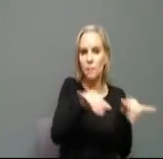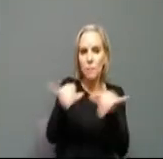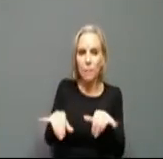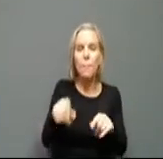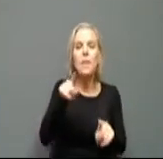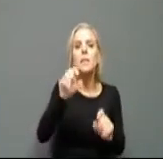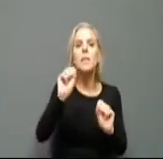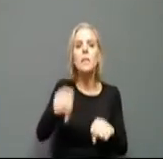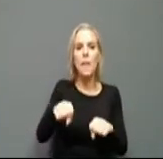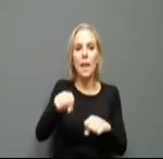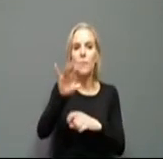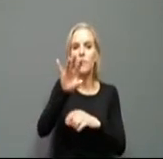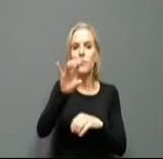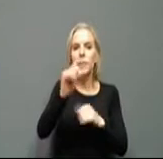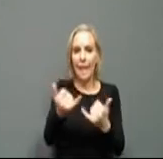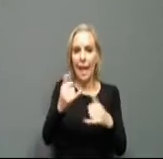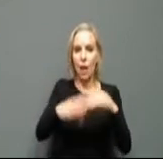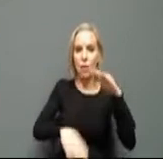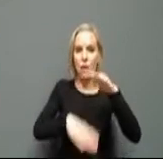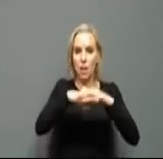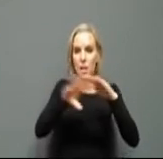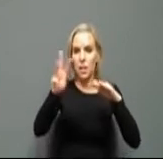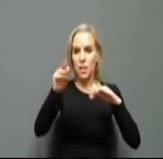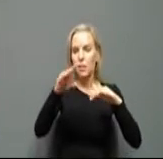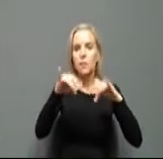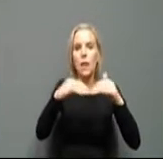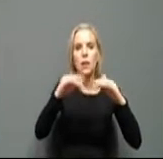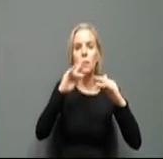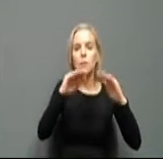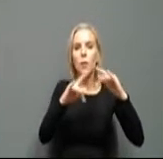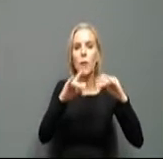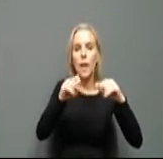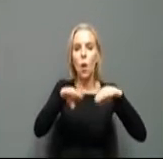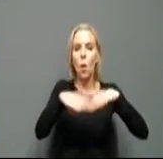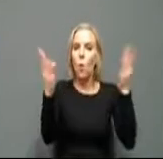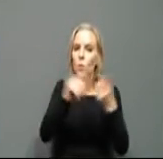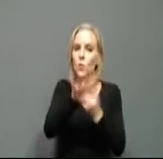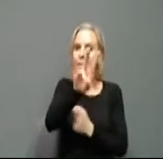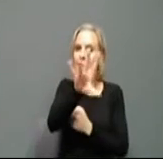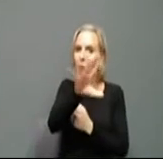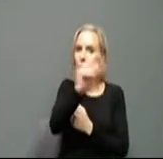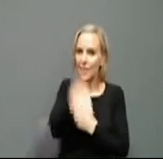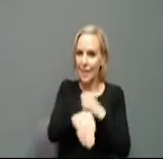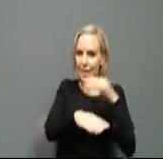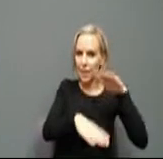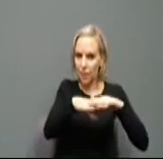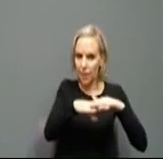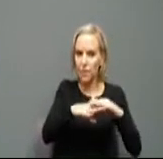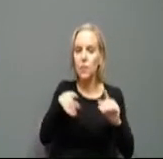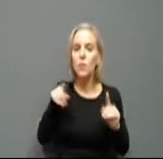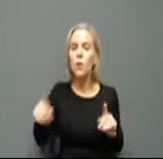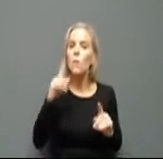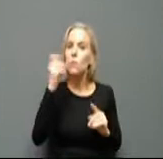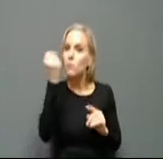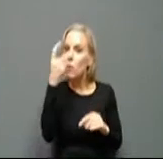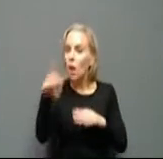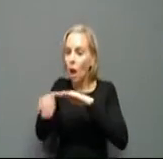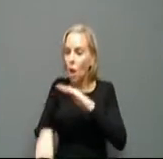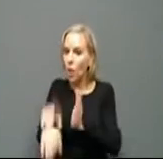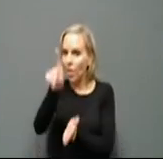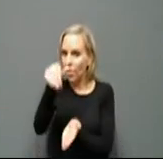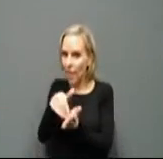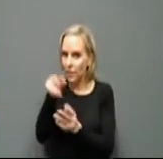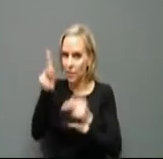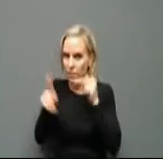% capacity. Businesses and venues that cater to fewer than 1000 people again will be open